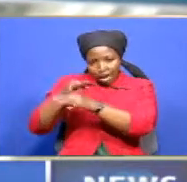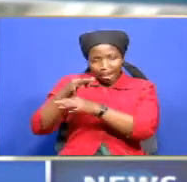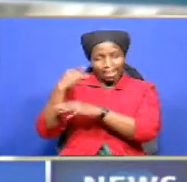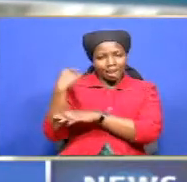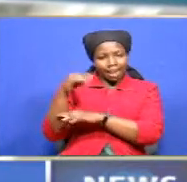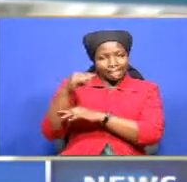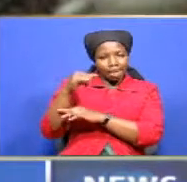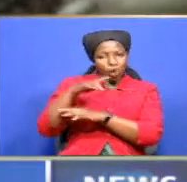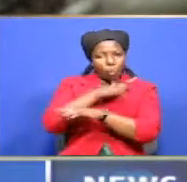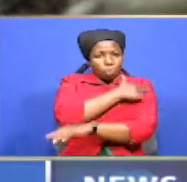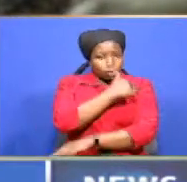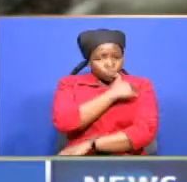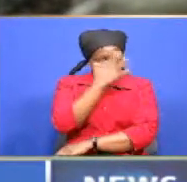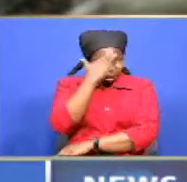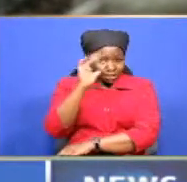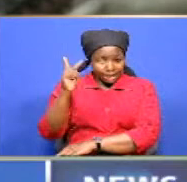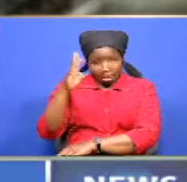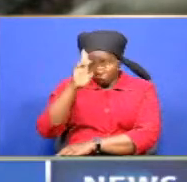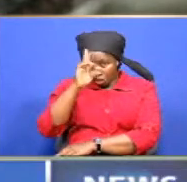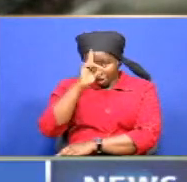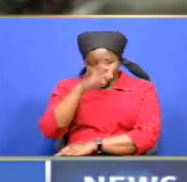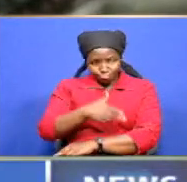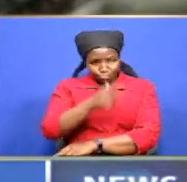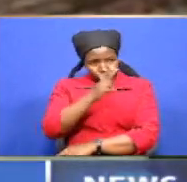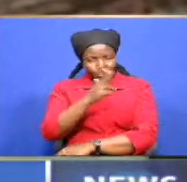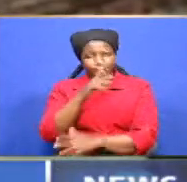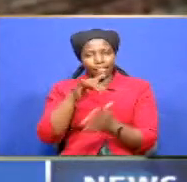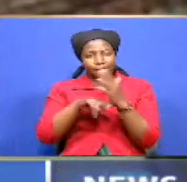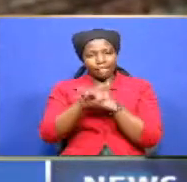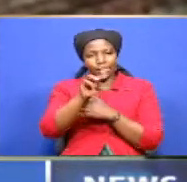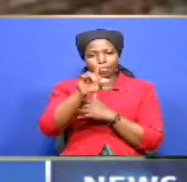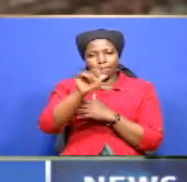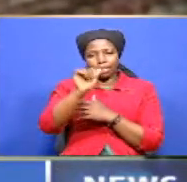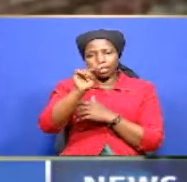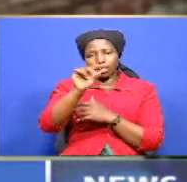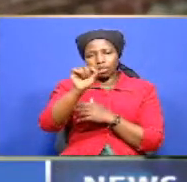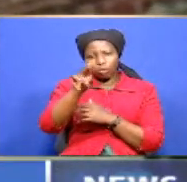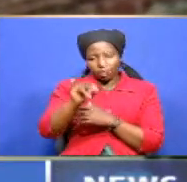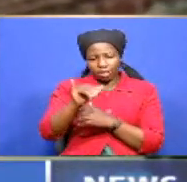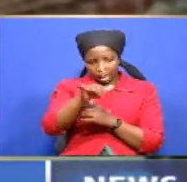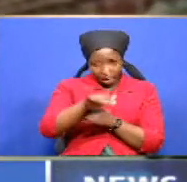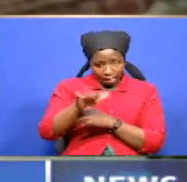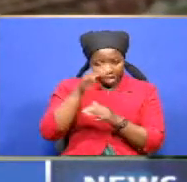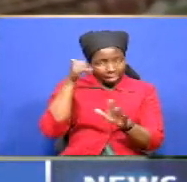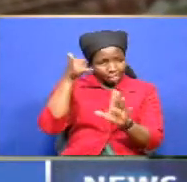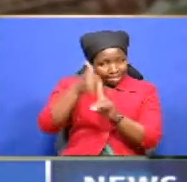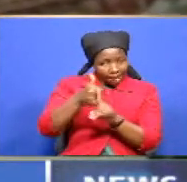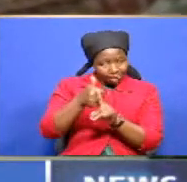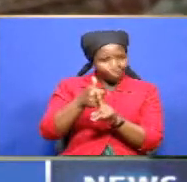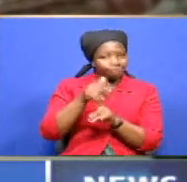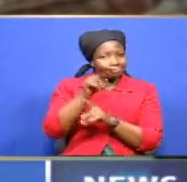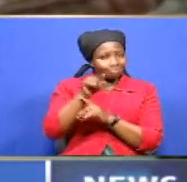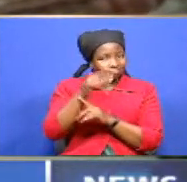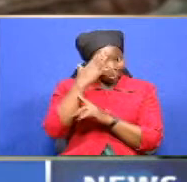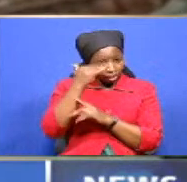was allegedly shot by kenya police reserves in langoni area the attack is linked to the ongoing border dispute between